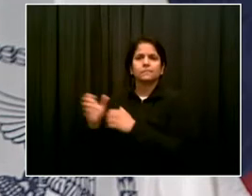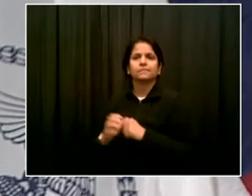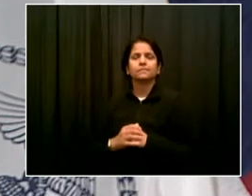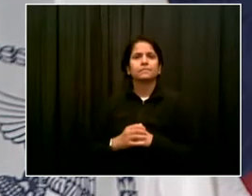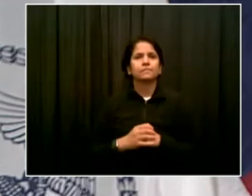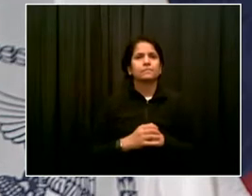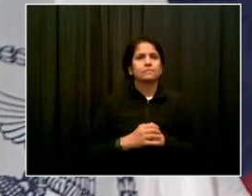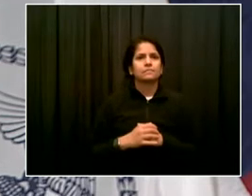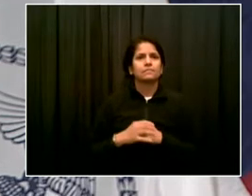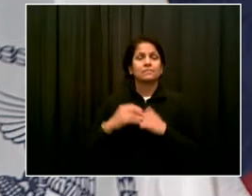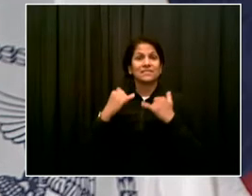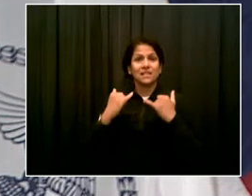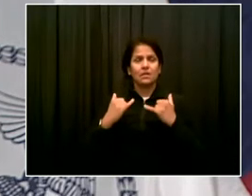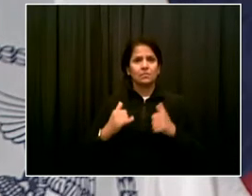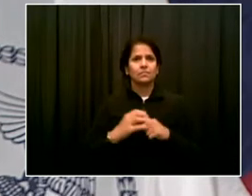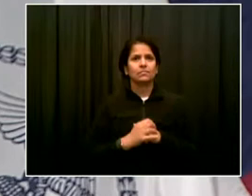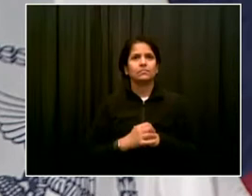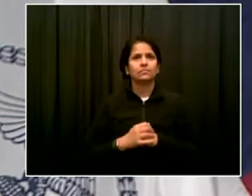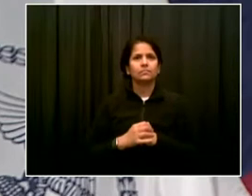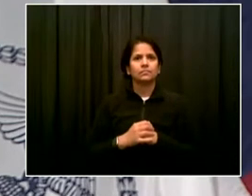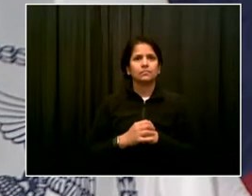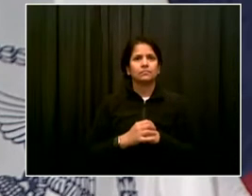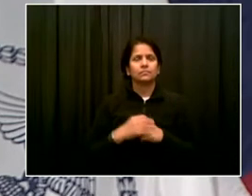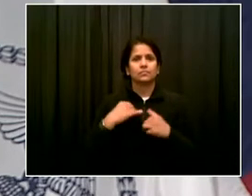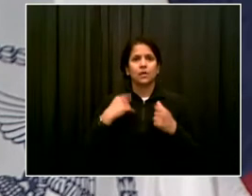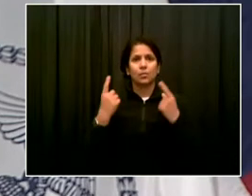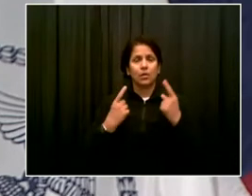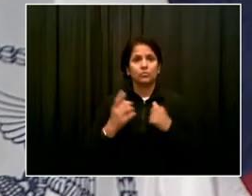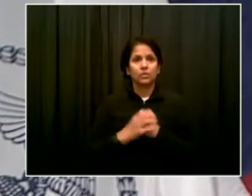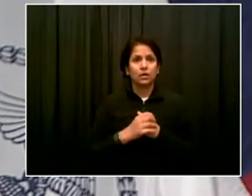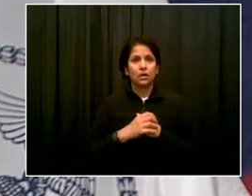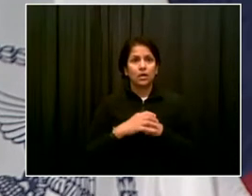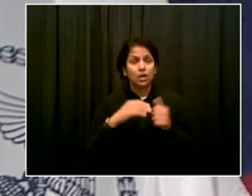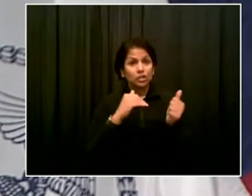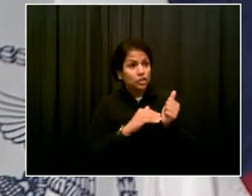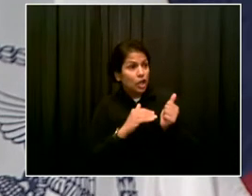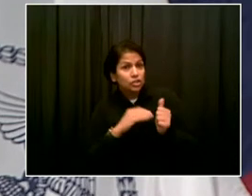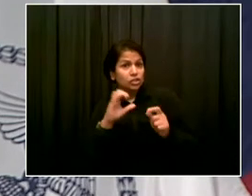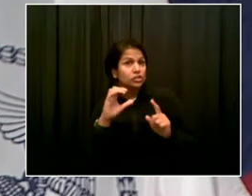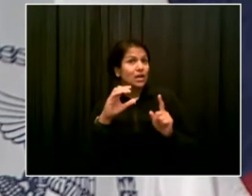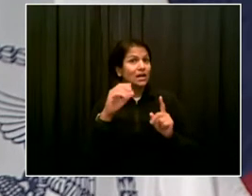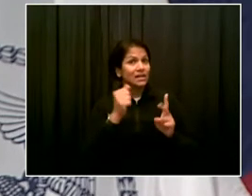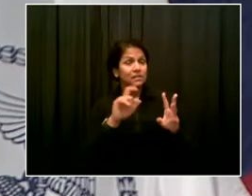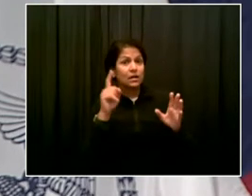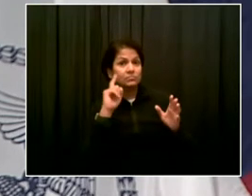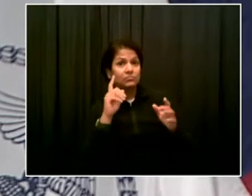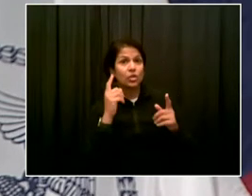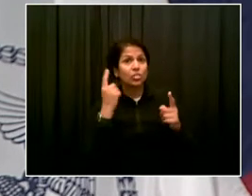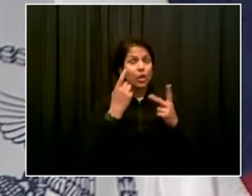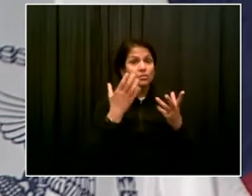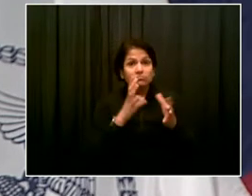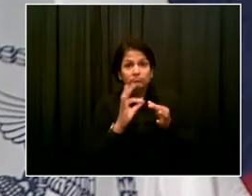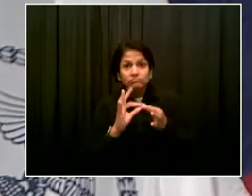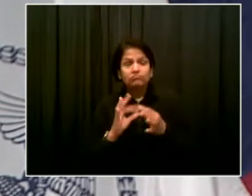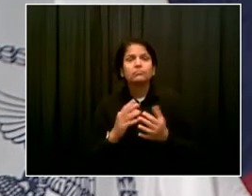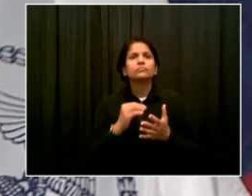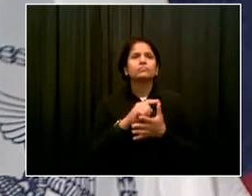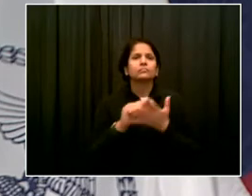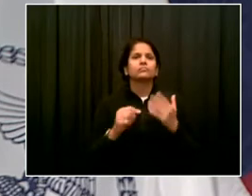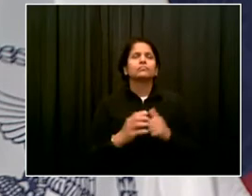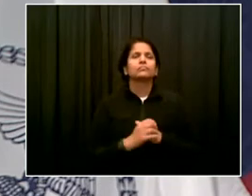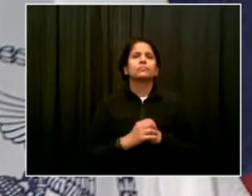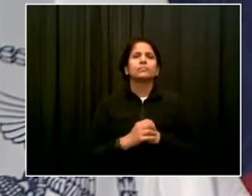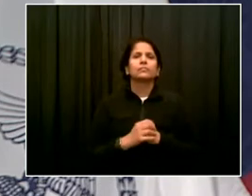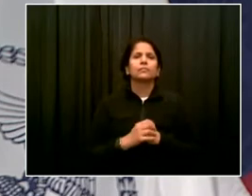Dr. Choksi has any thoughts about that whole policy of locking down,